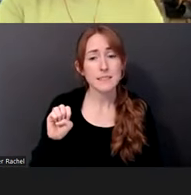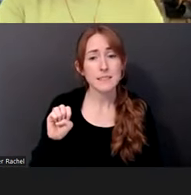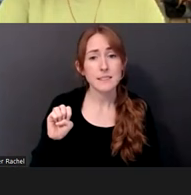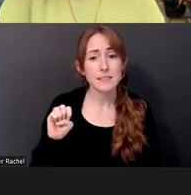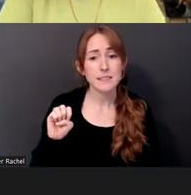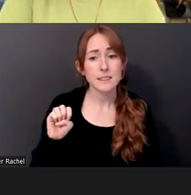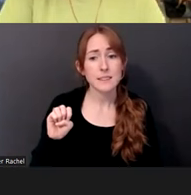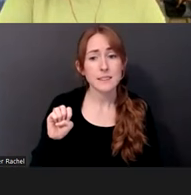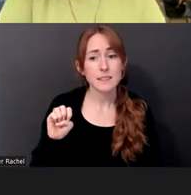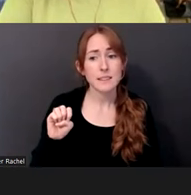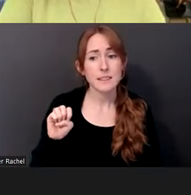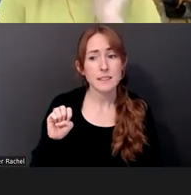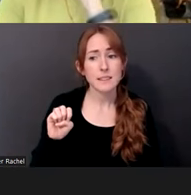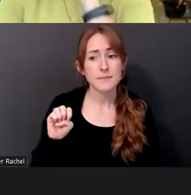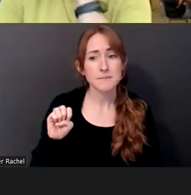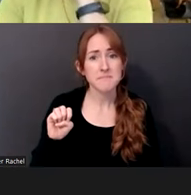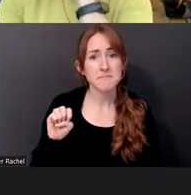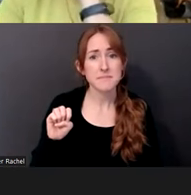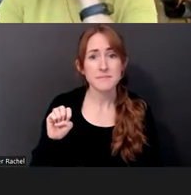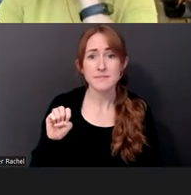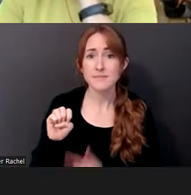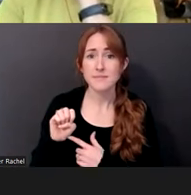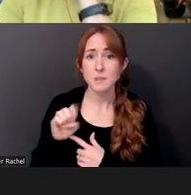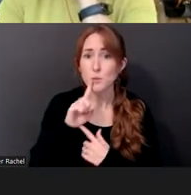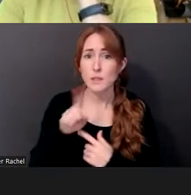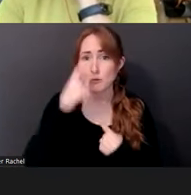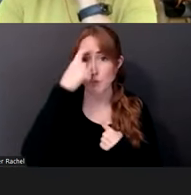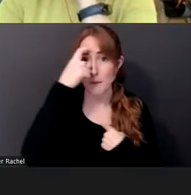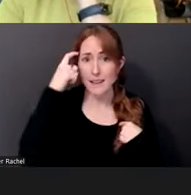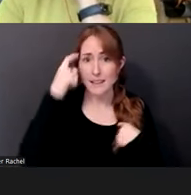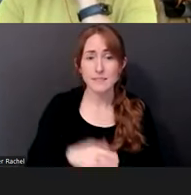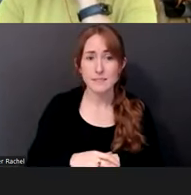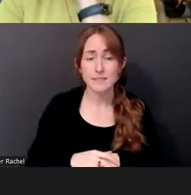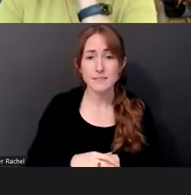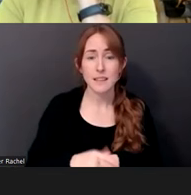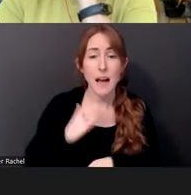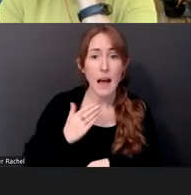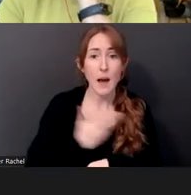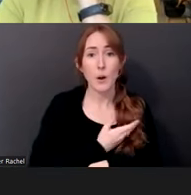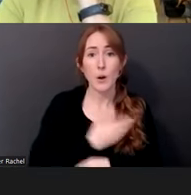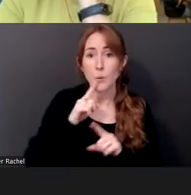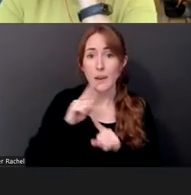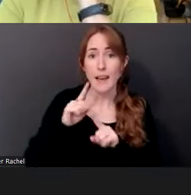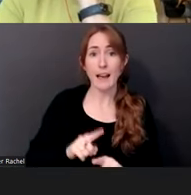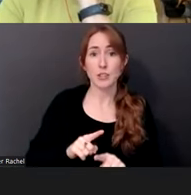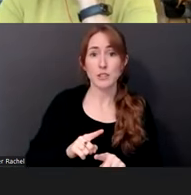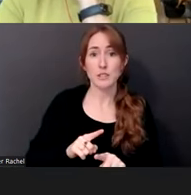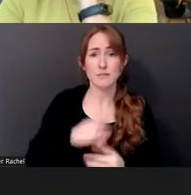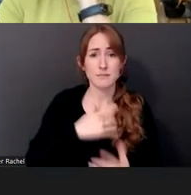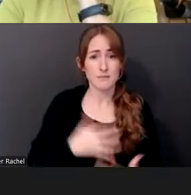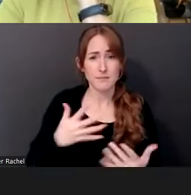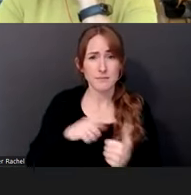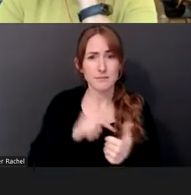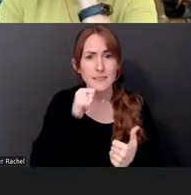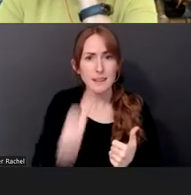is, you know, our violence is so traumatic that, you know, reactions to it are, you know, denial, avoidance, and even